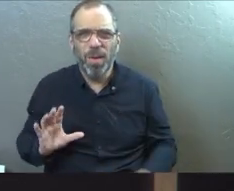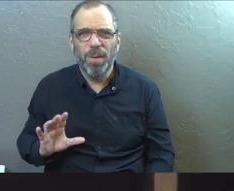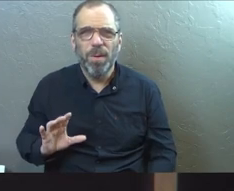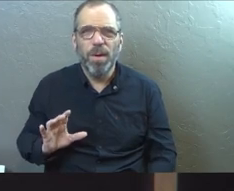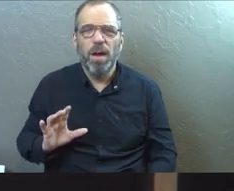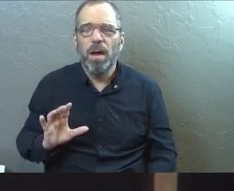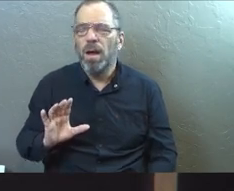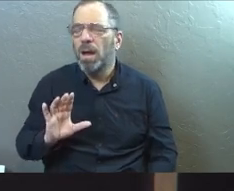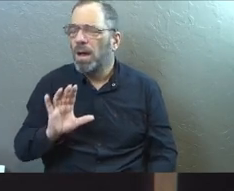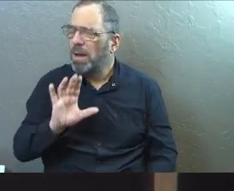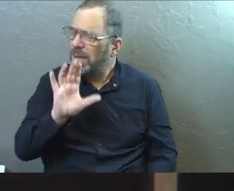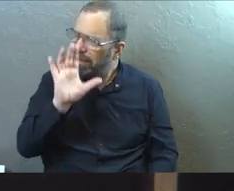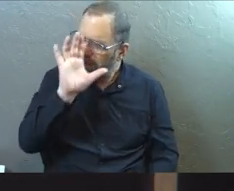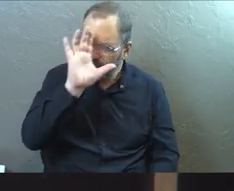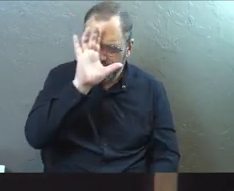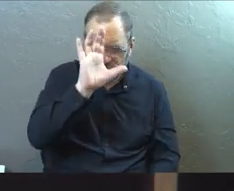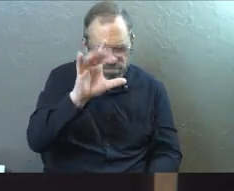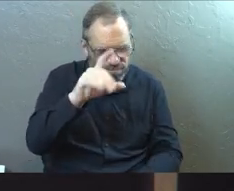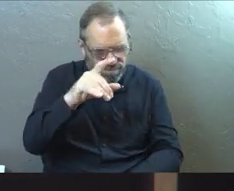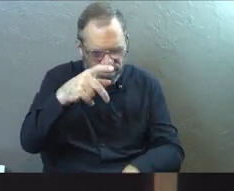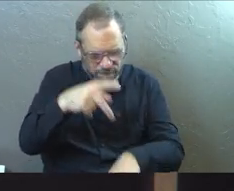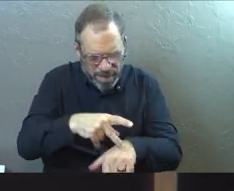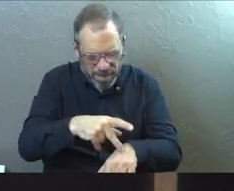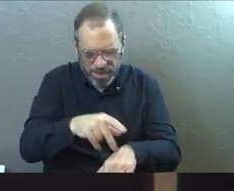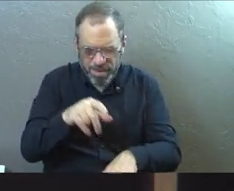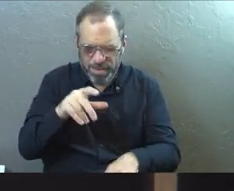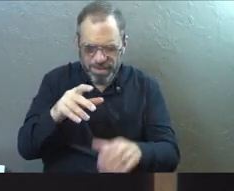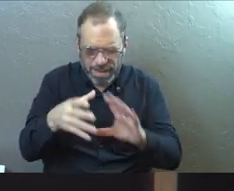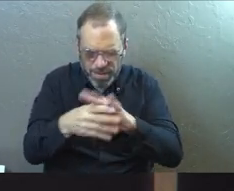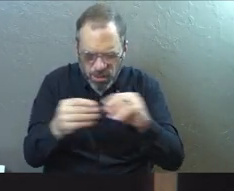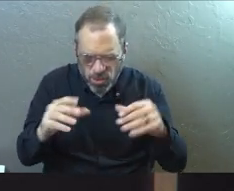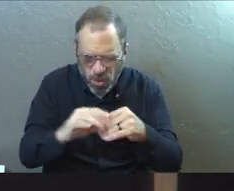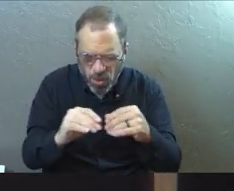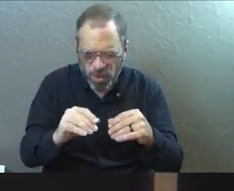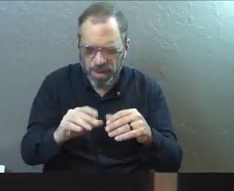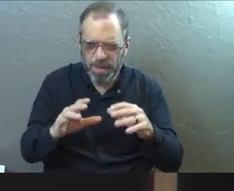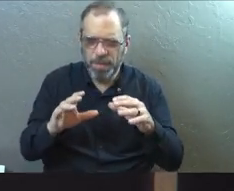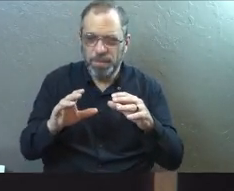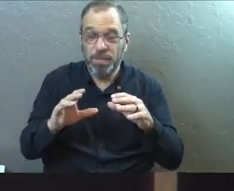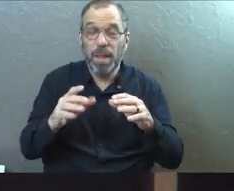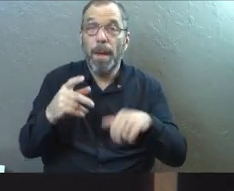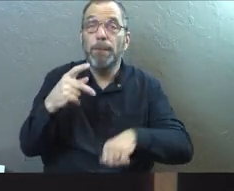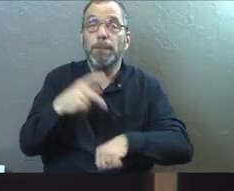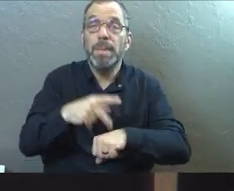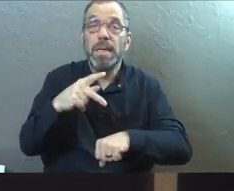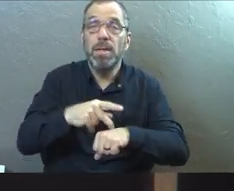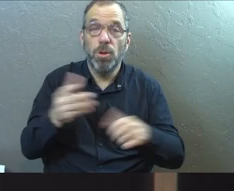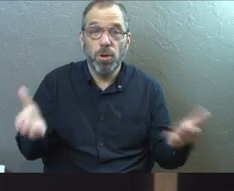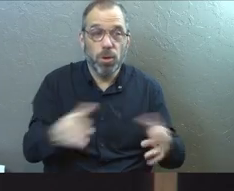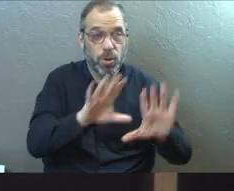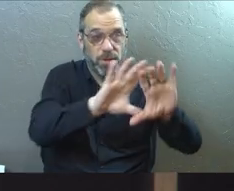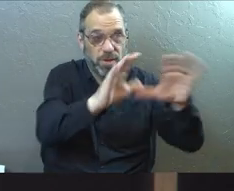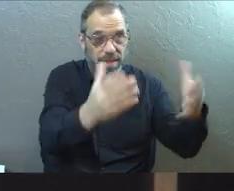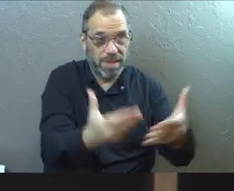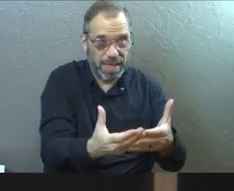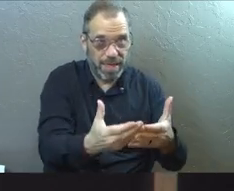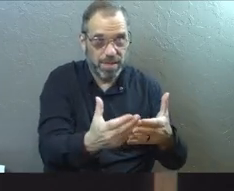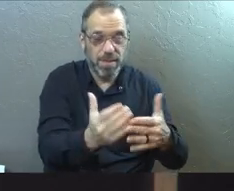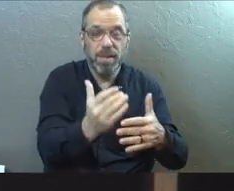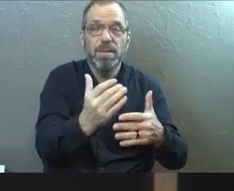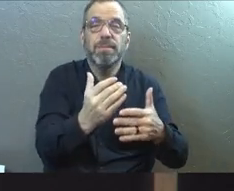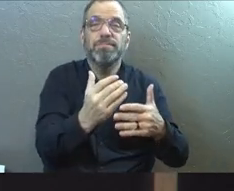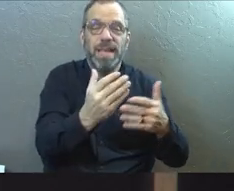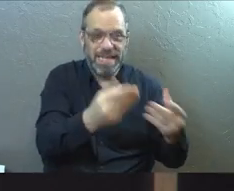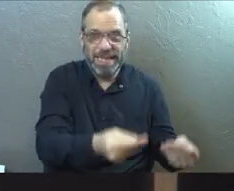Just a huge, huge moment from Peter to us and to his people there. Ultimately, what Peter is encouraging them in, right, is submit